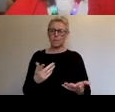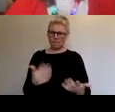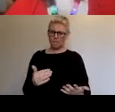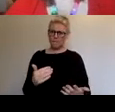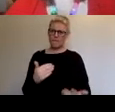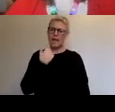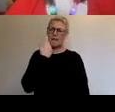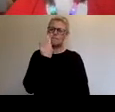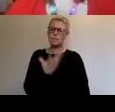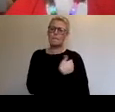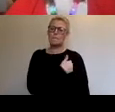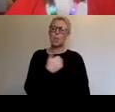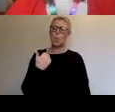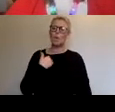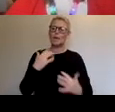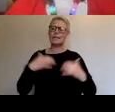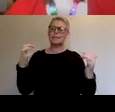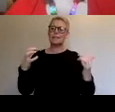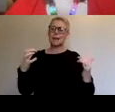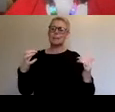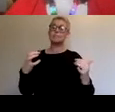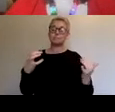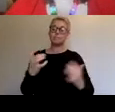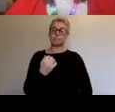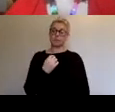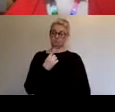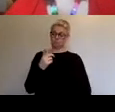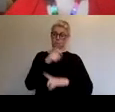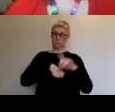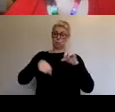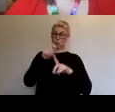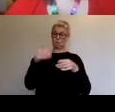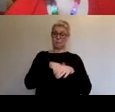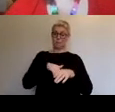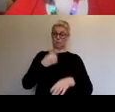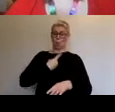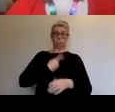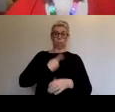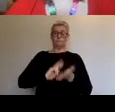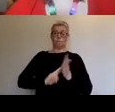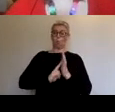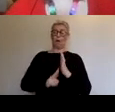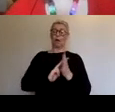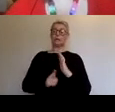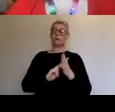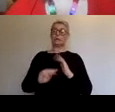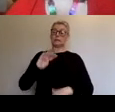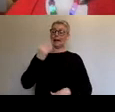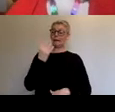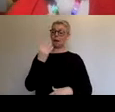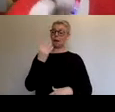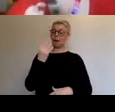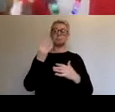happen. So a self-organising group of community members every morning at 9am would join a Zoom session and